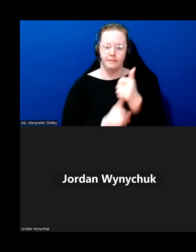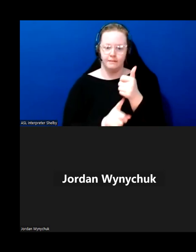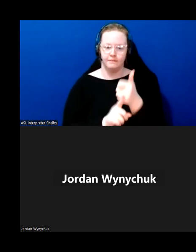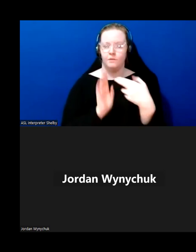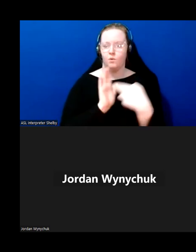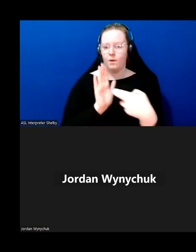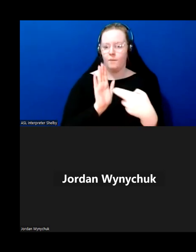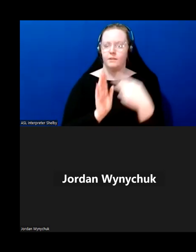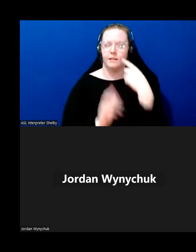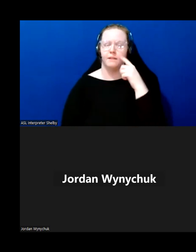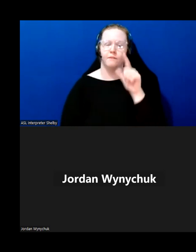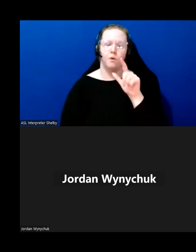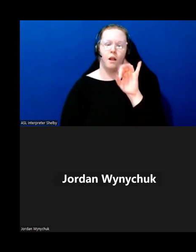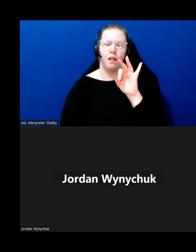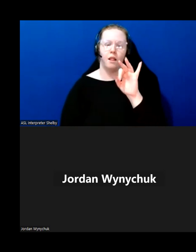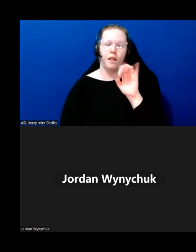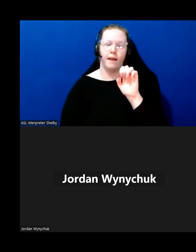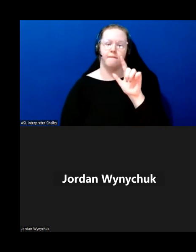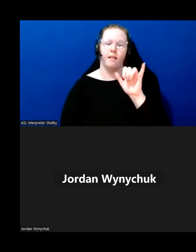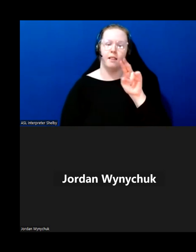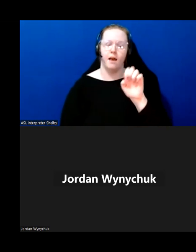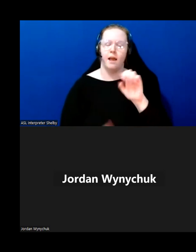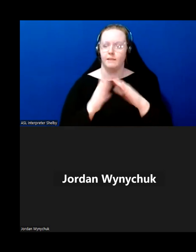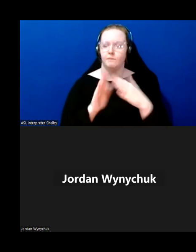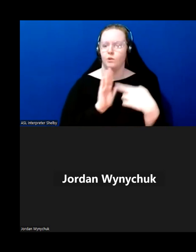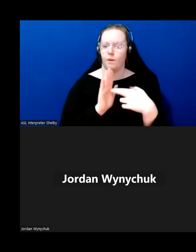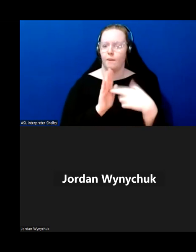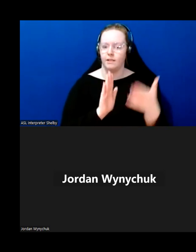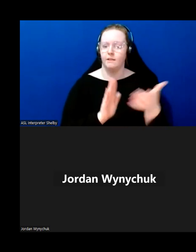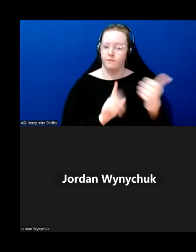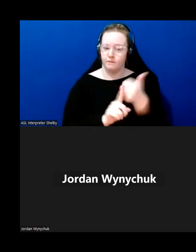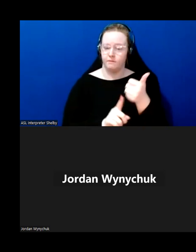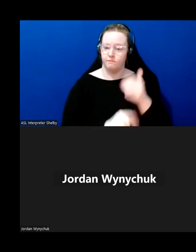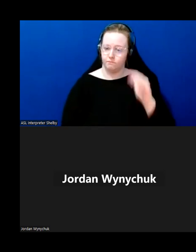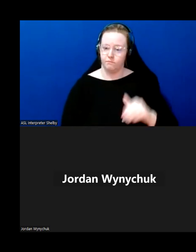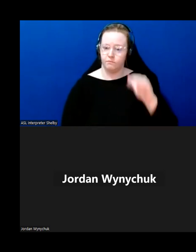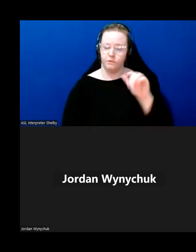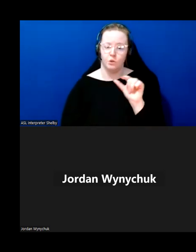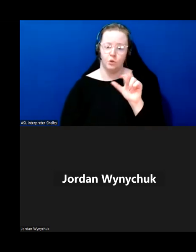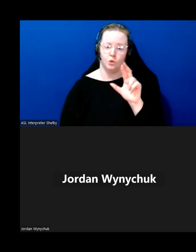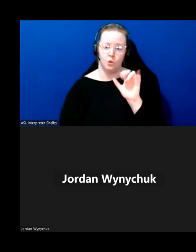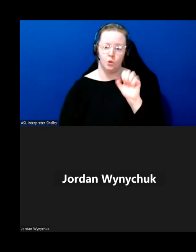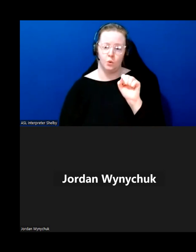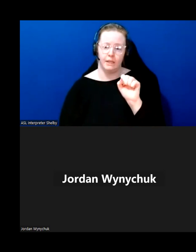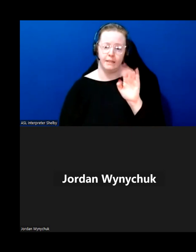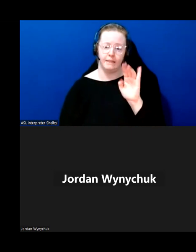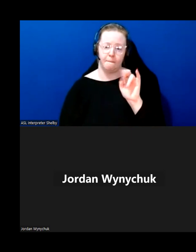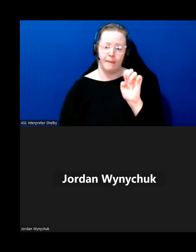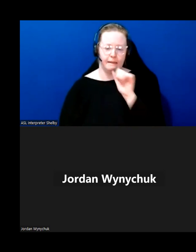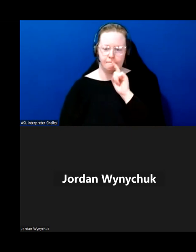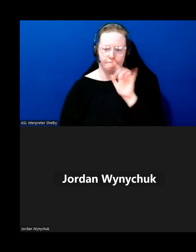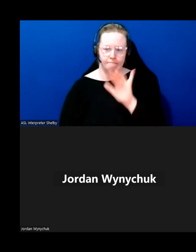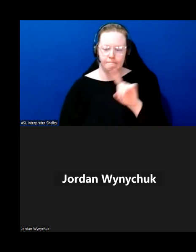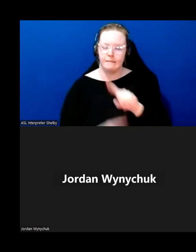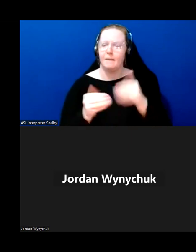newfoundland labrador and nova scotia alan was born and raised in glace bay located on the eastern tip of cape britain